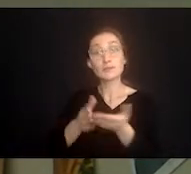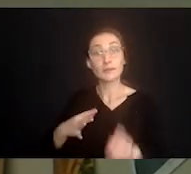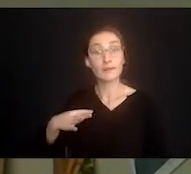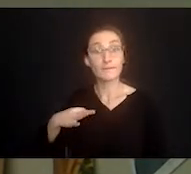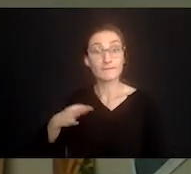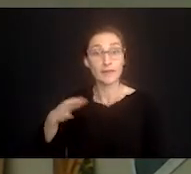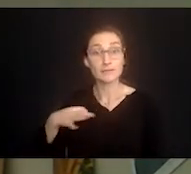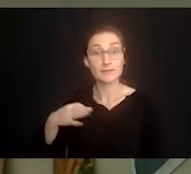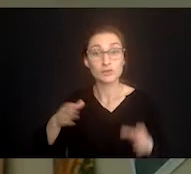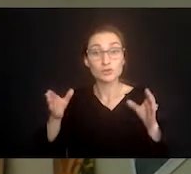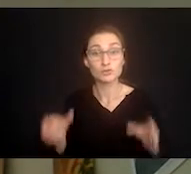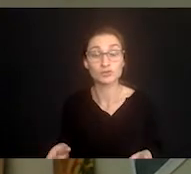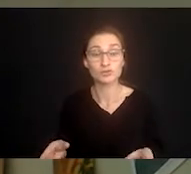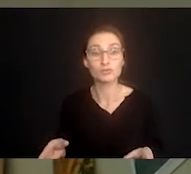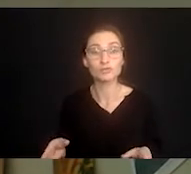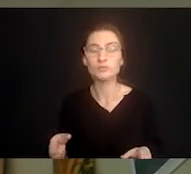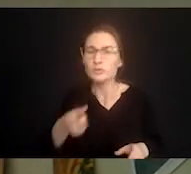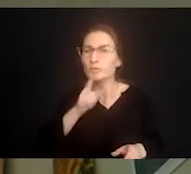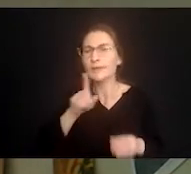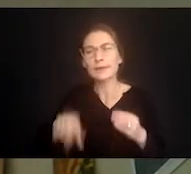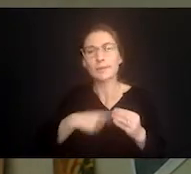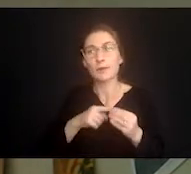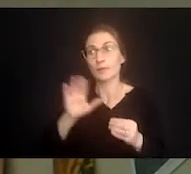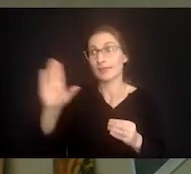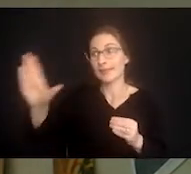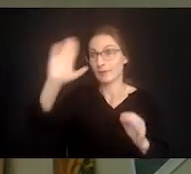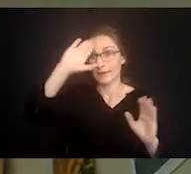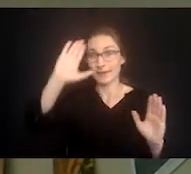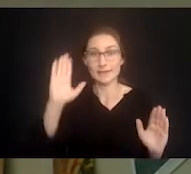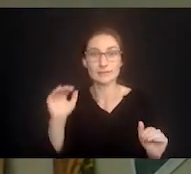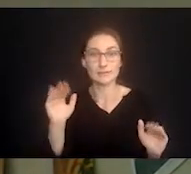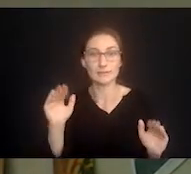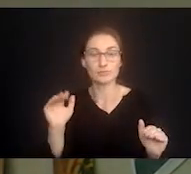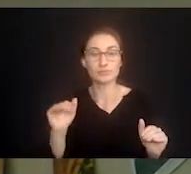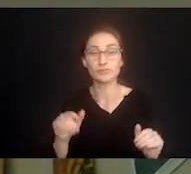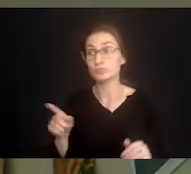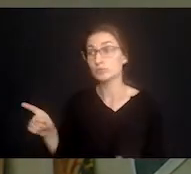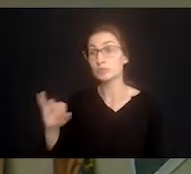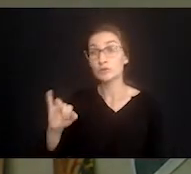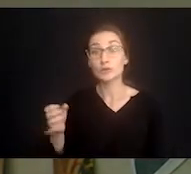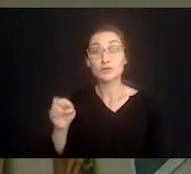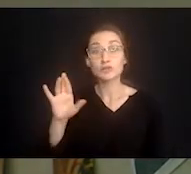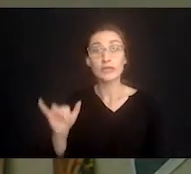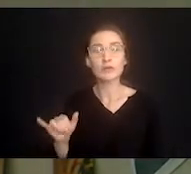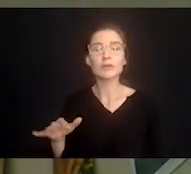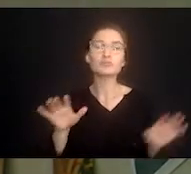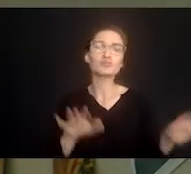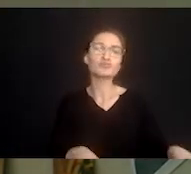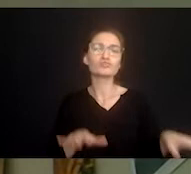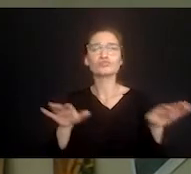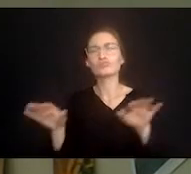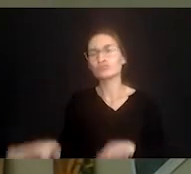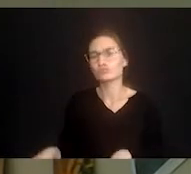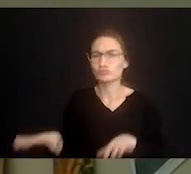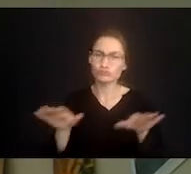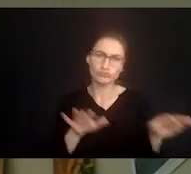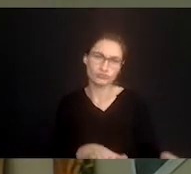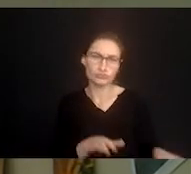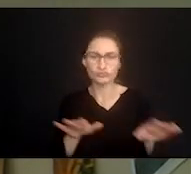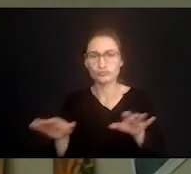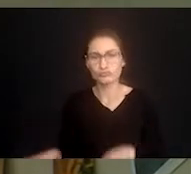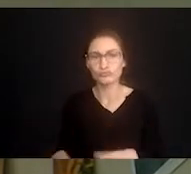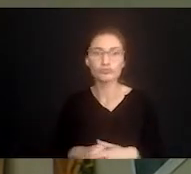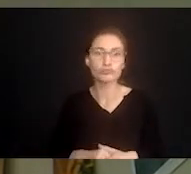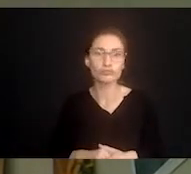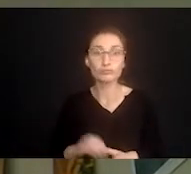they said it was really about our expectations. Jerry was pretty low-key and fluid if